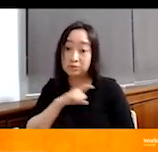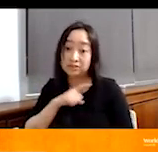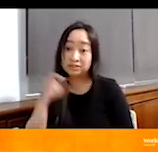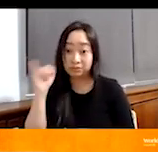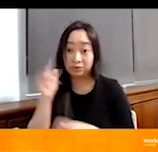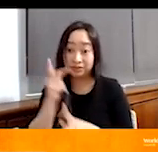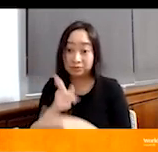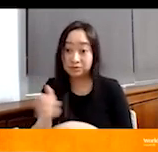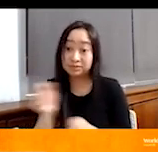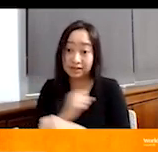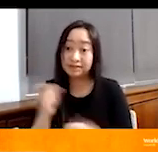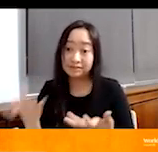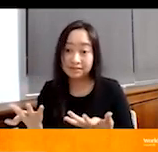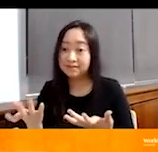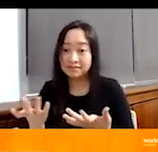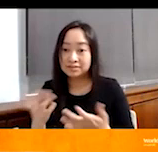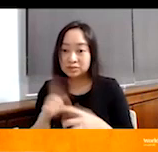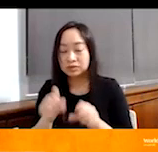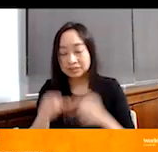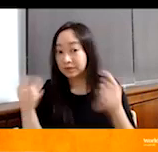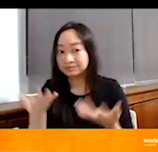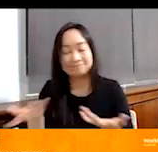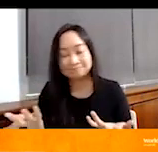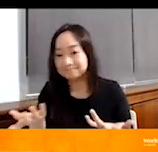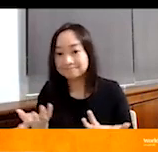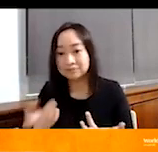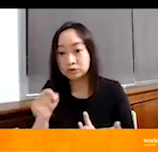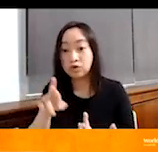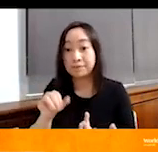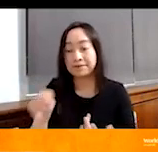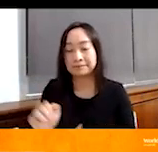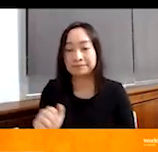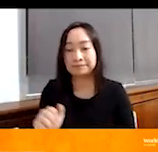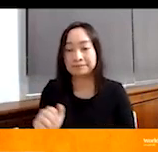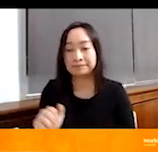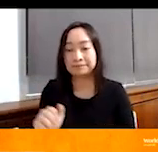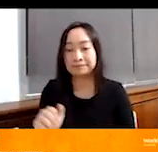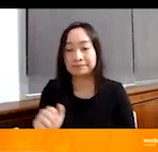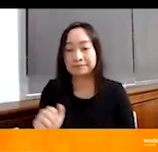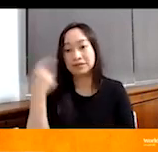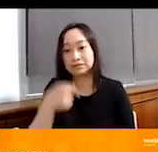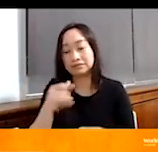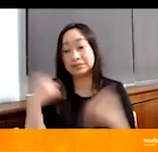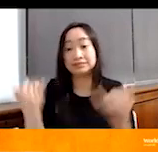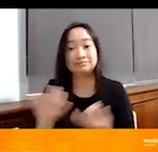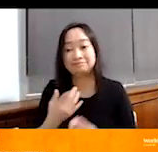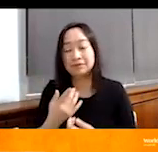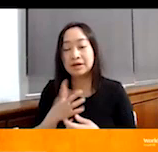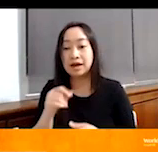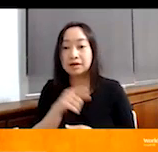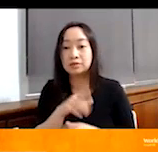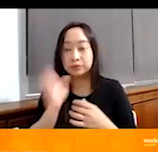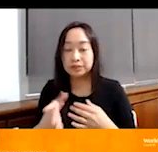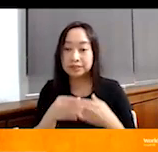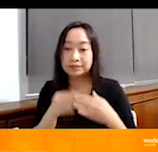you safe. Um, so it's, you know, pretty traumatic. Yeah. And I, I don't think that she will ever forget. And it will, it will